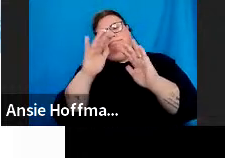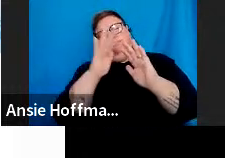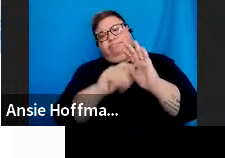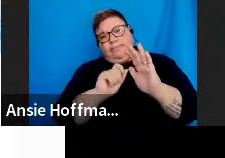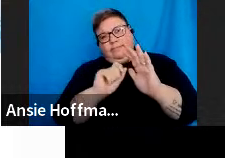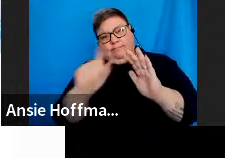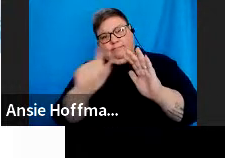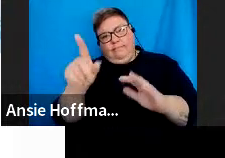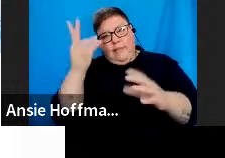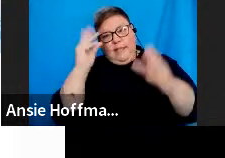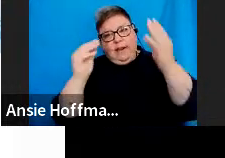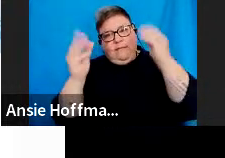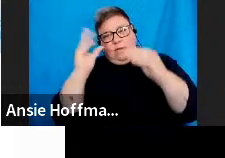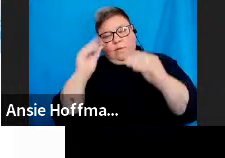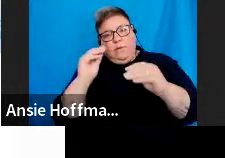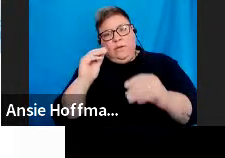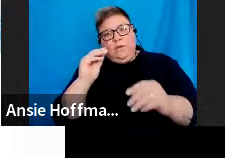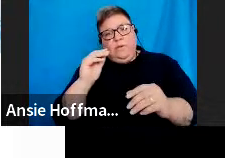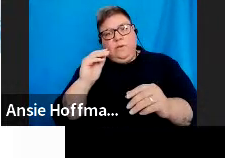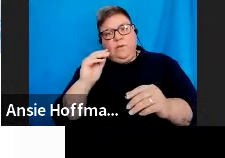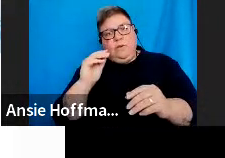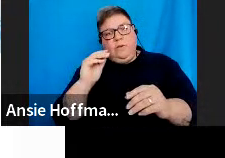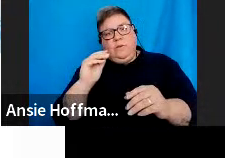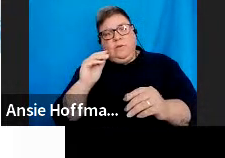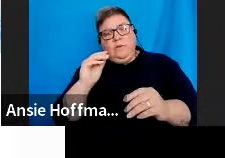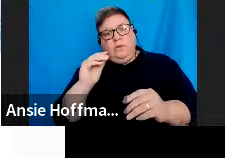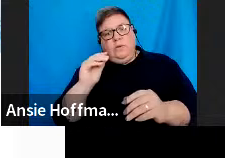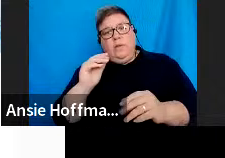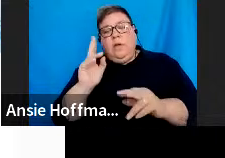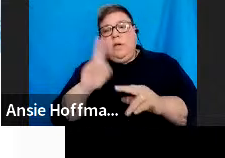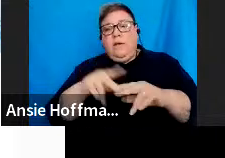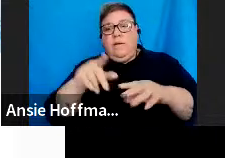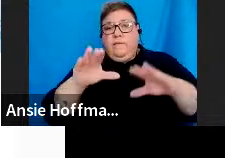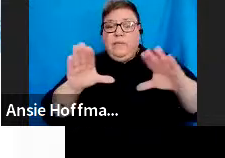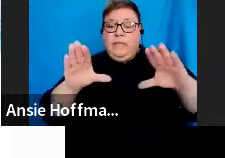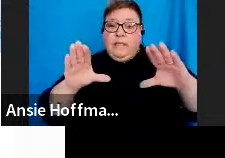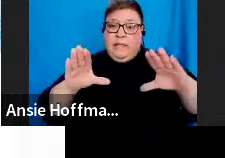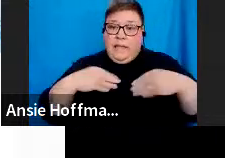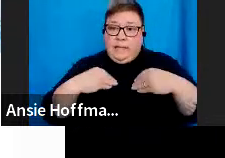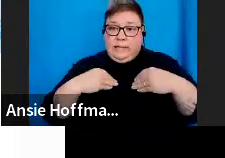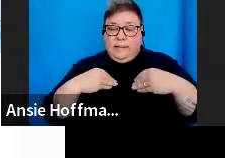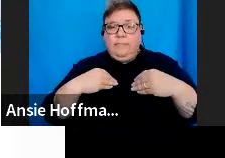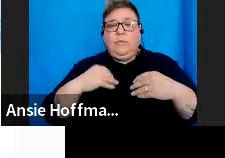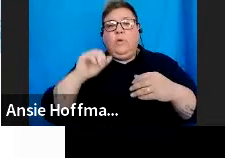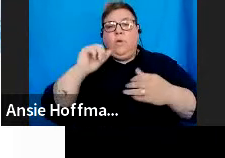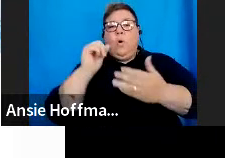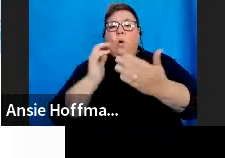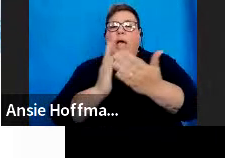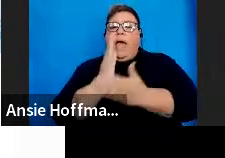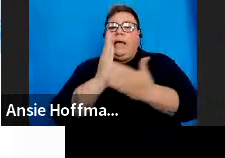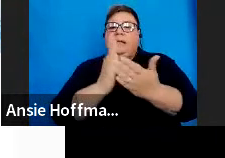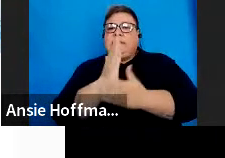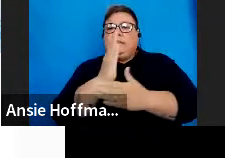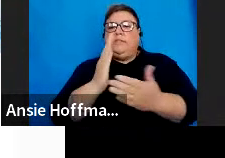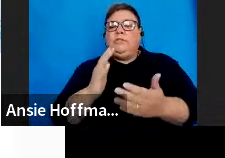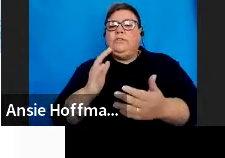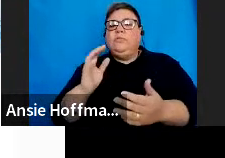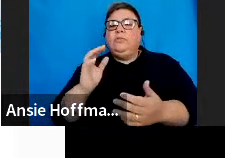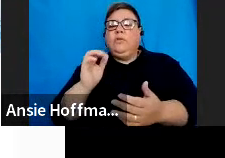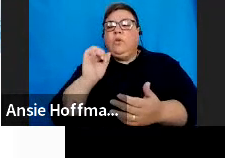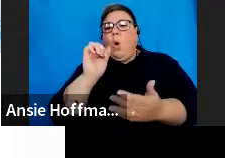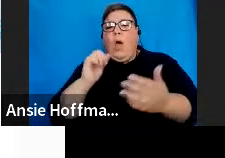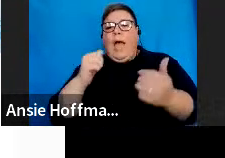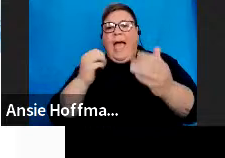Should your request be accepted, please ensure that the appropriate access rights and groups are duly assigned.